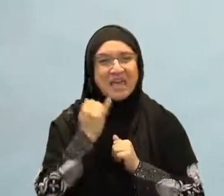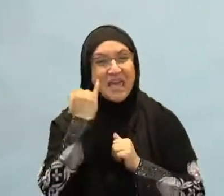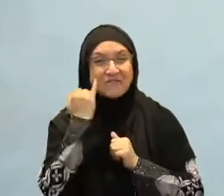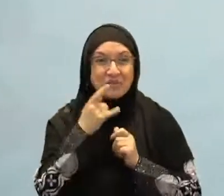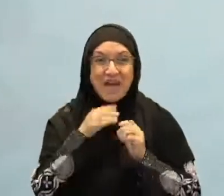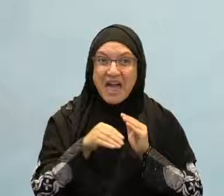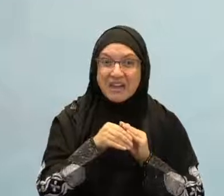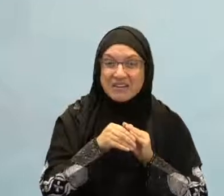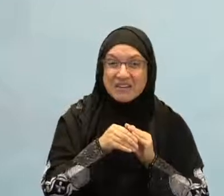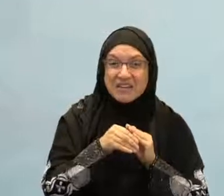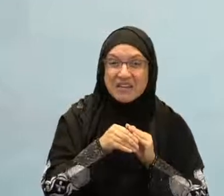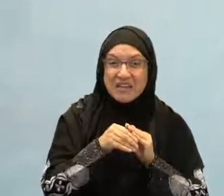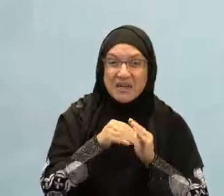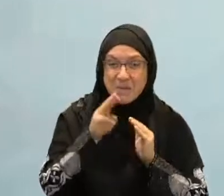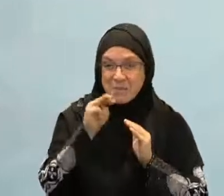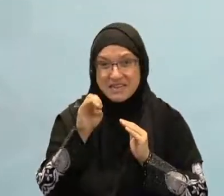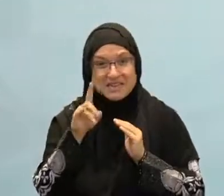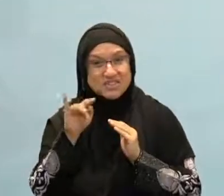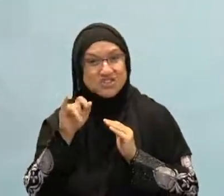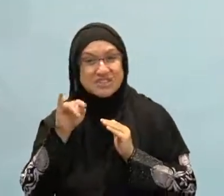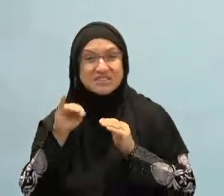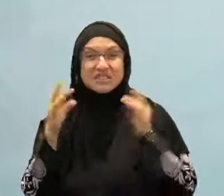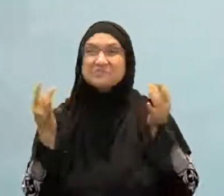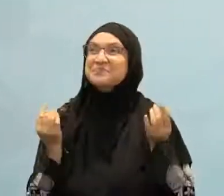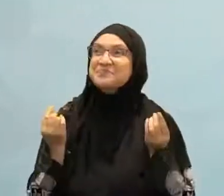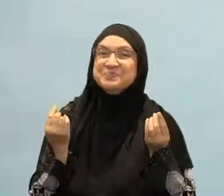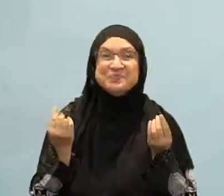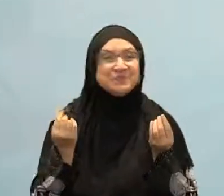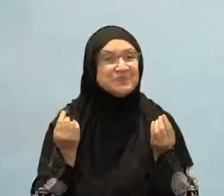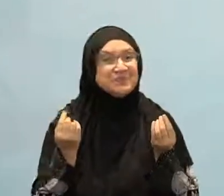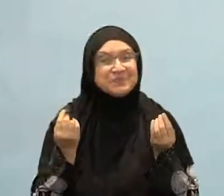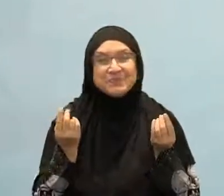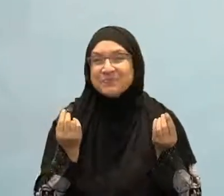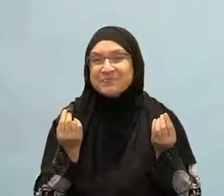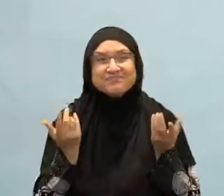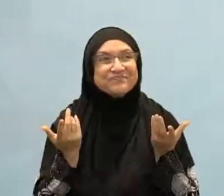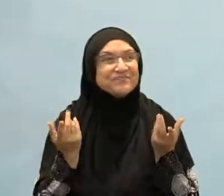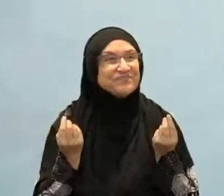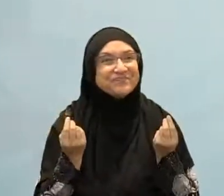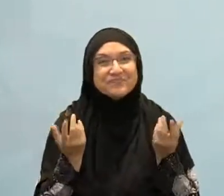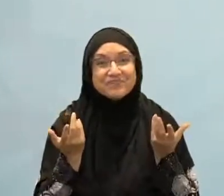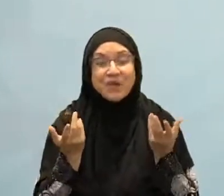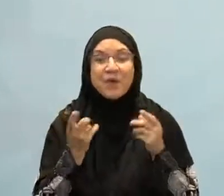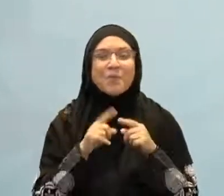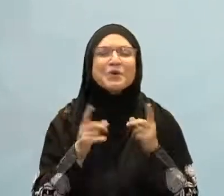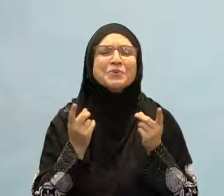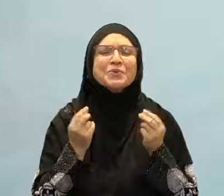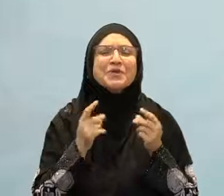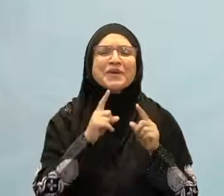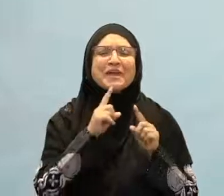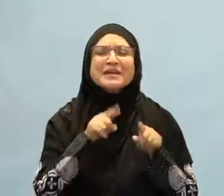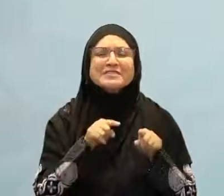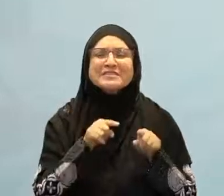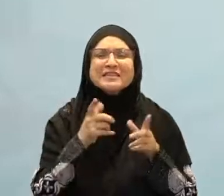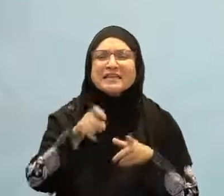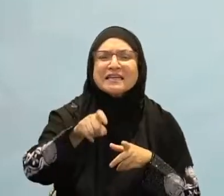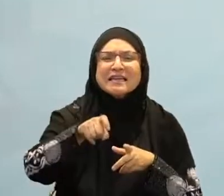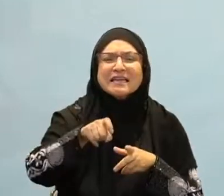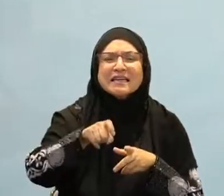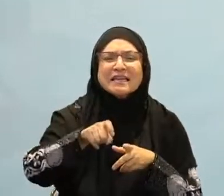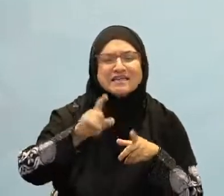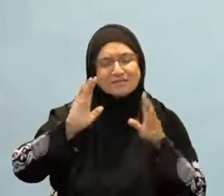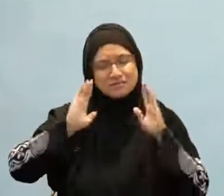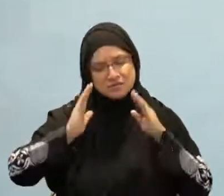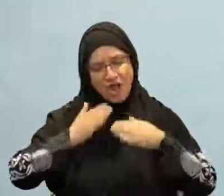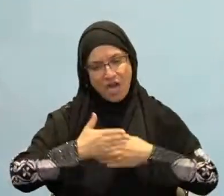during the day. And I'm like, these people just need salah. They just need prayer. We already, we have something prescribed to us that is so